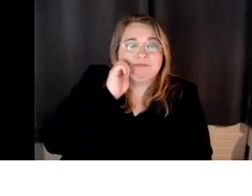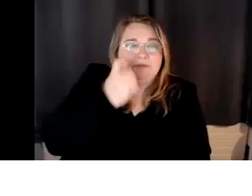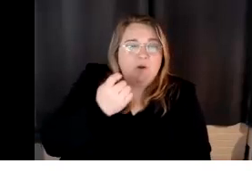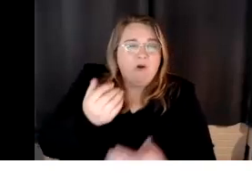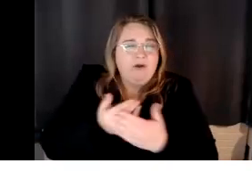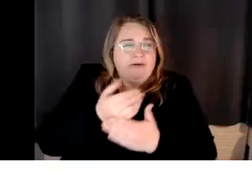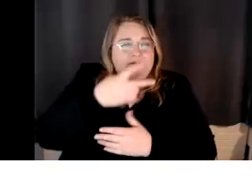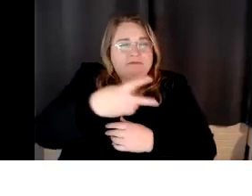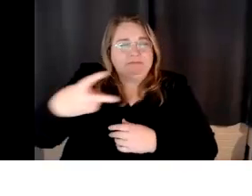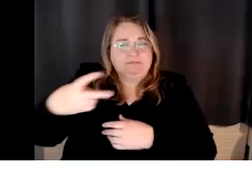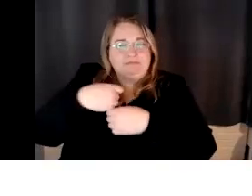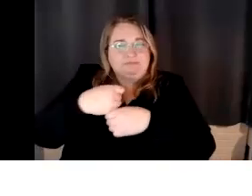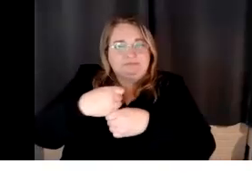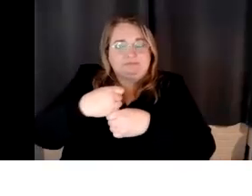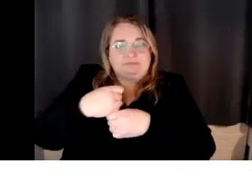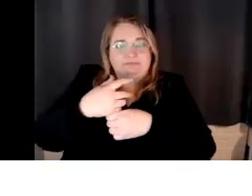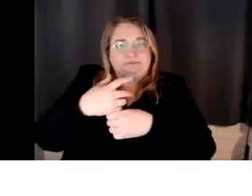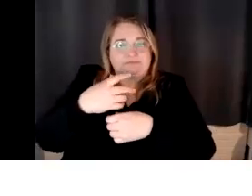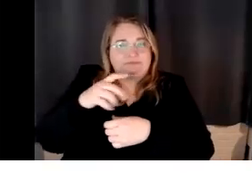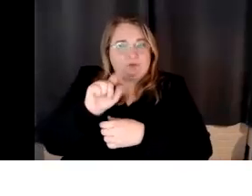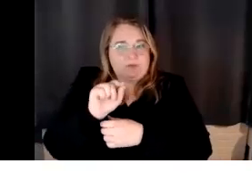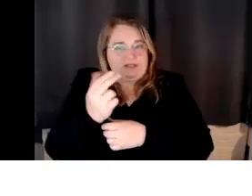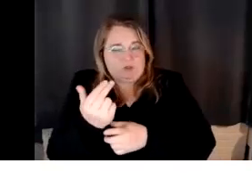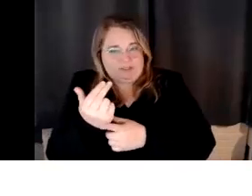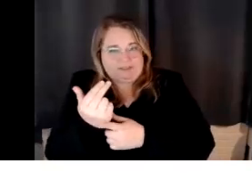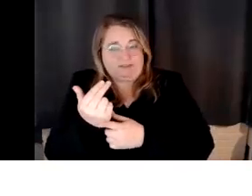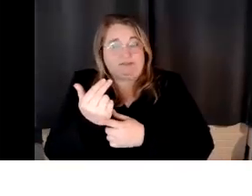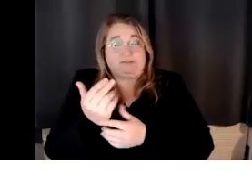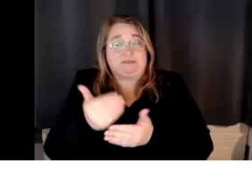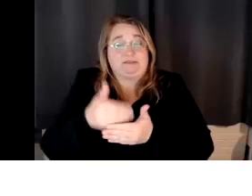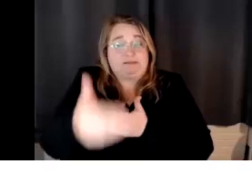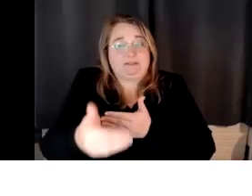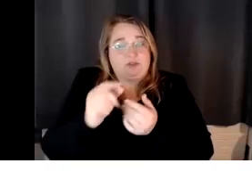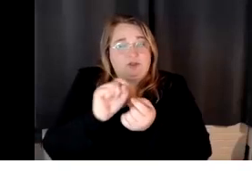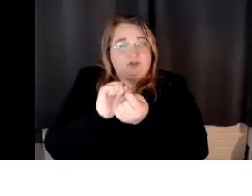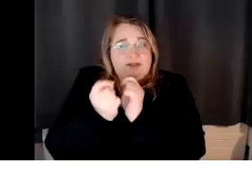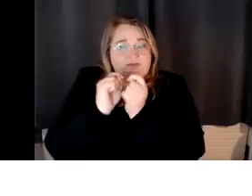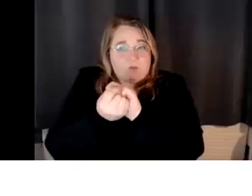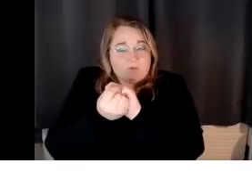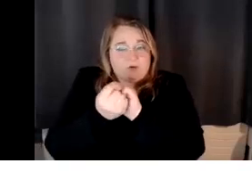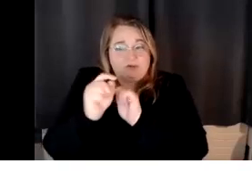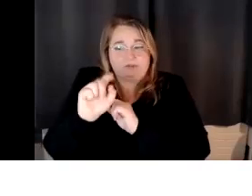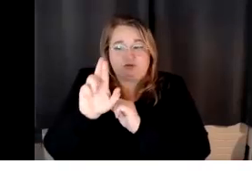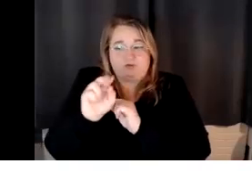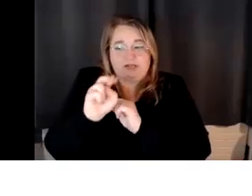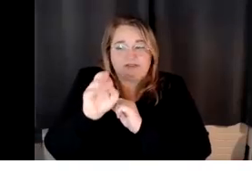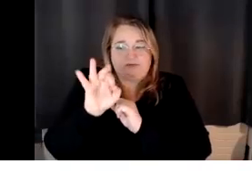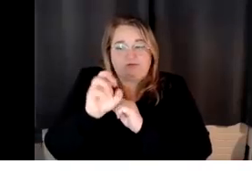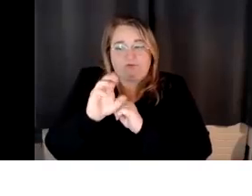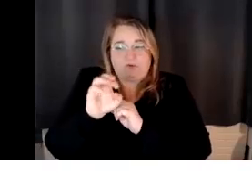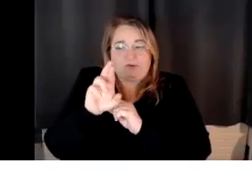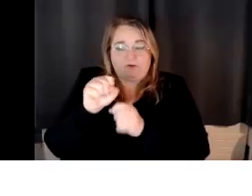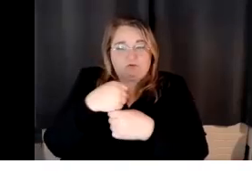2013. Transformers created in 2017. Why didn't chat GBT just appear last year?